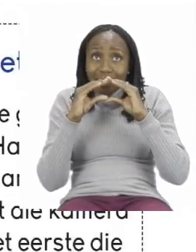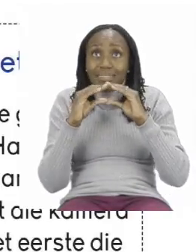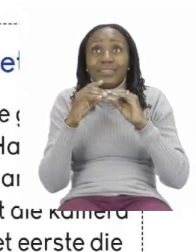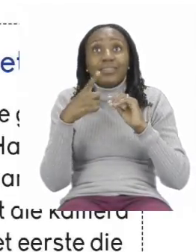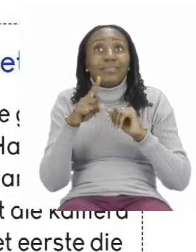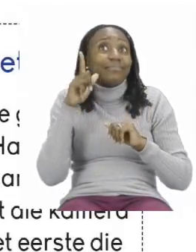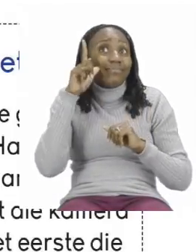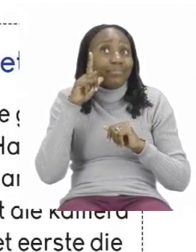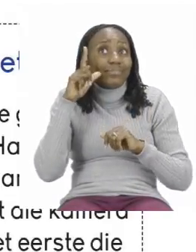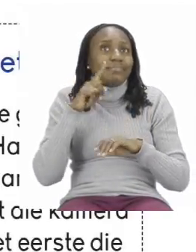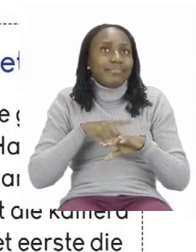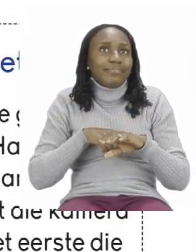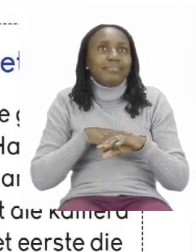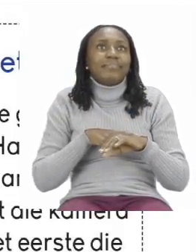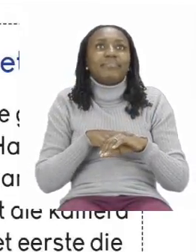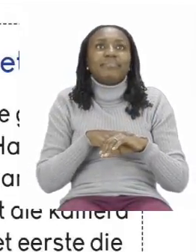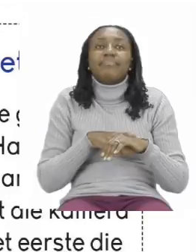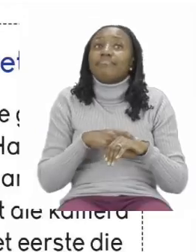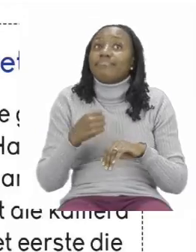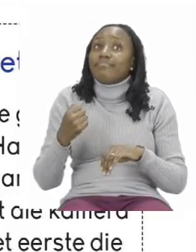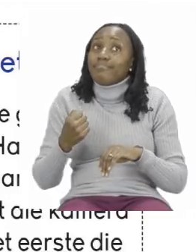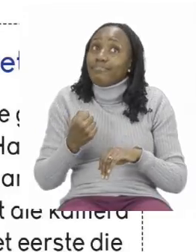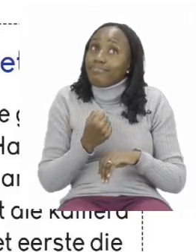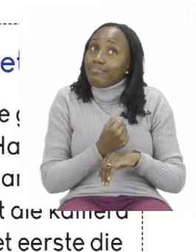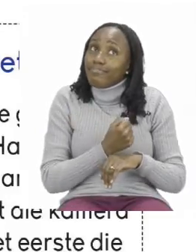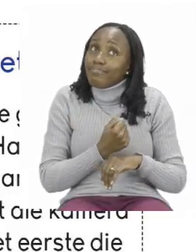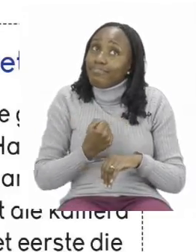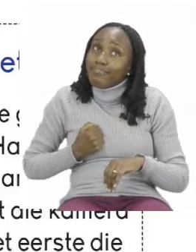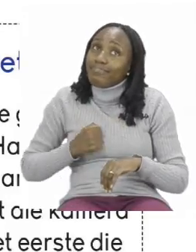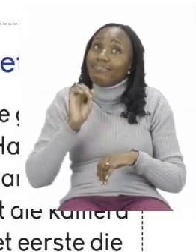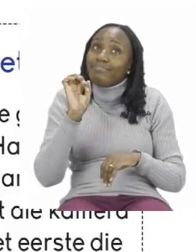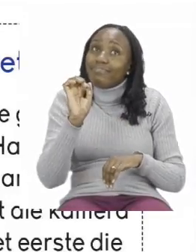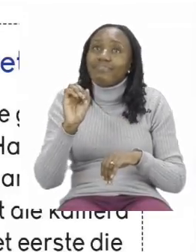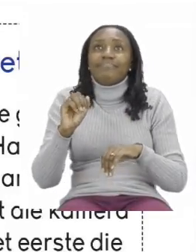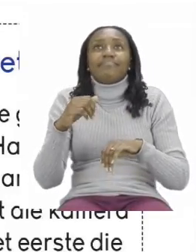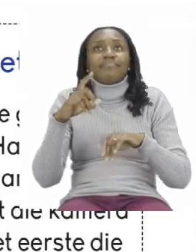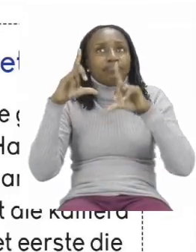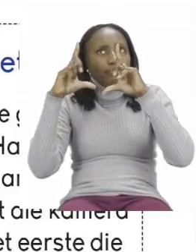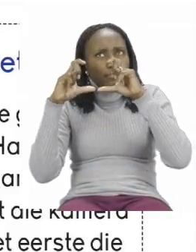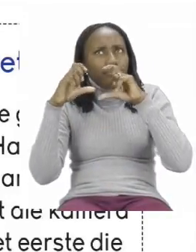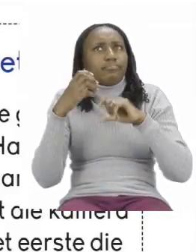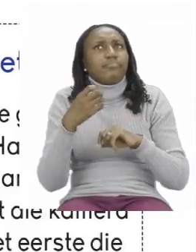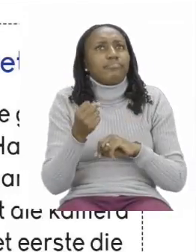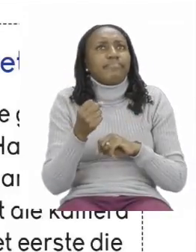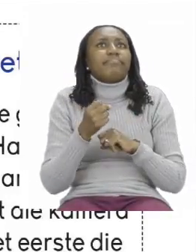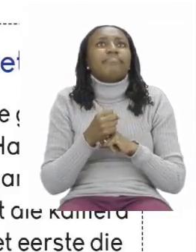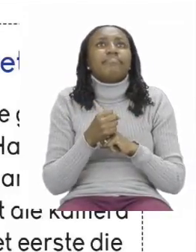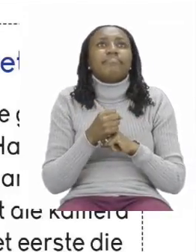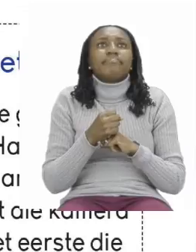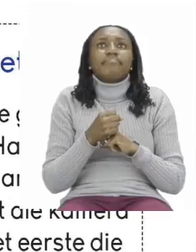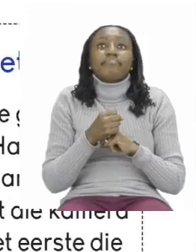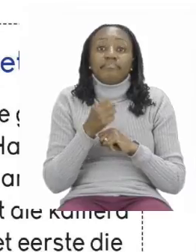lunch. Her dad brought the camera. They